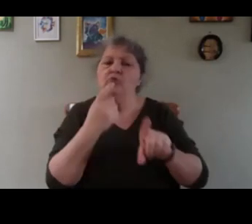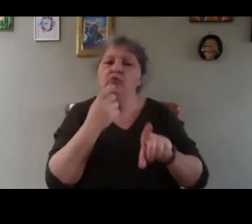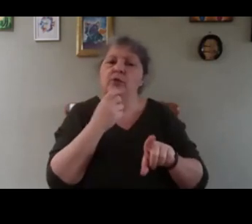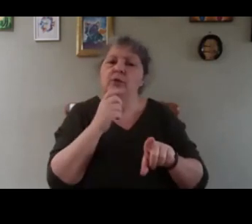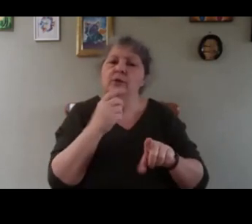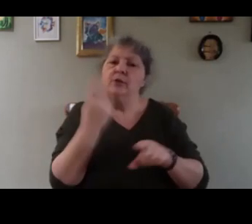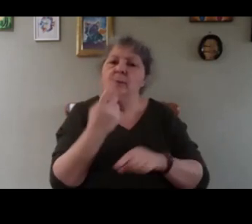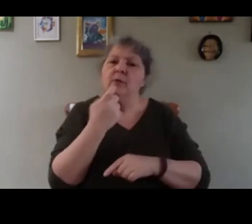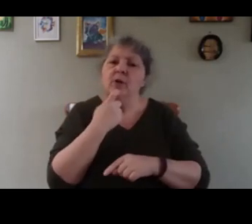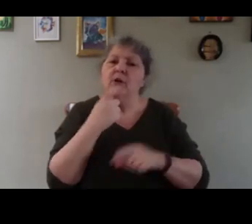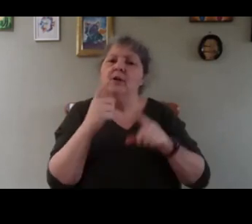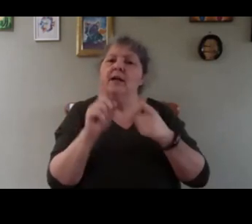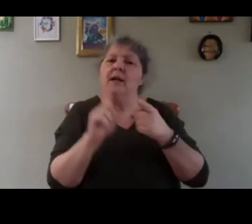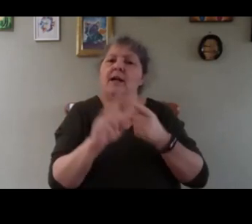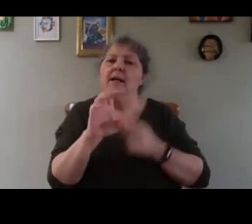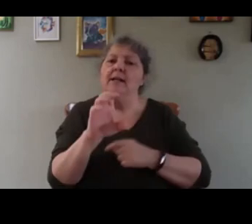oh, sorry,